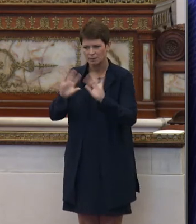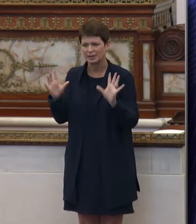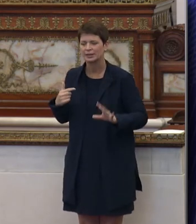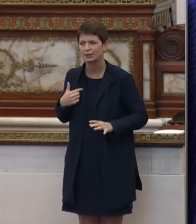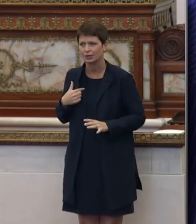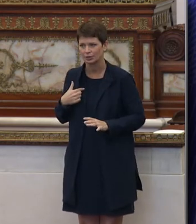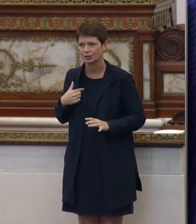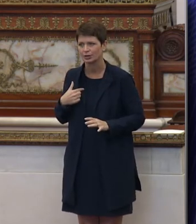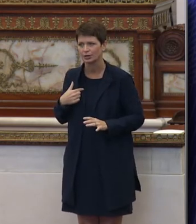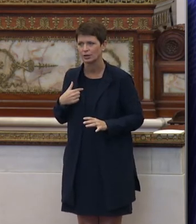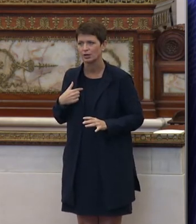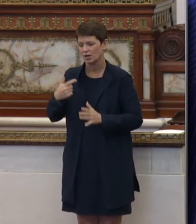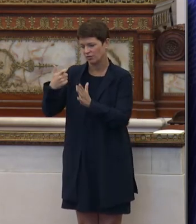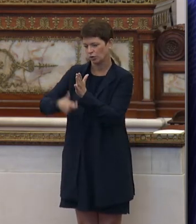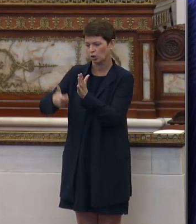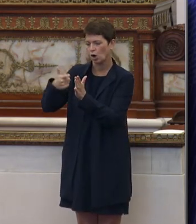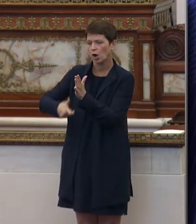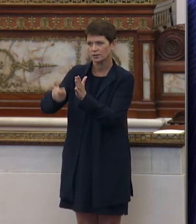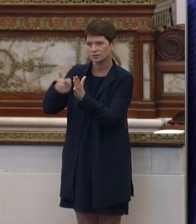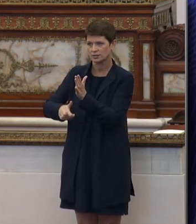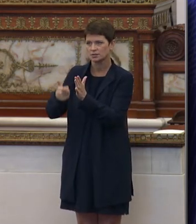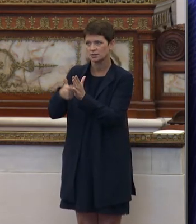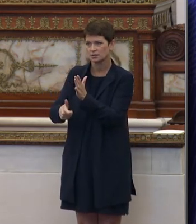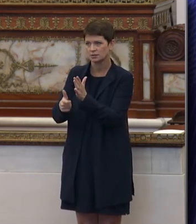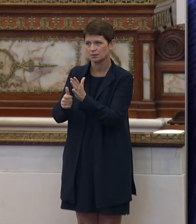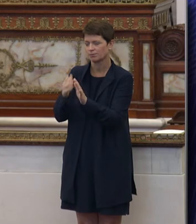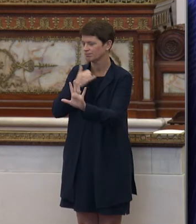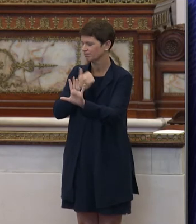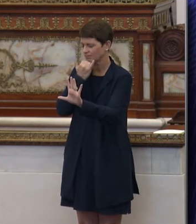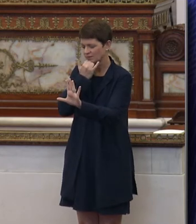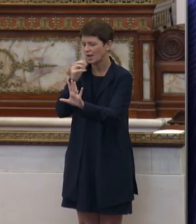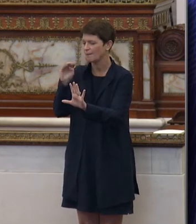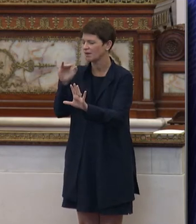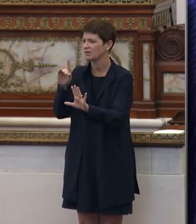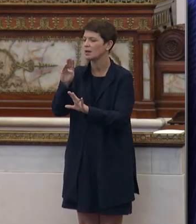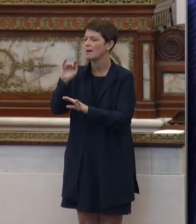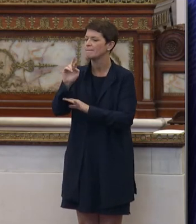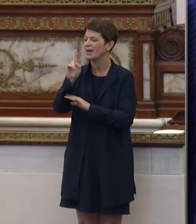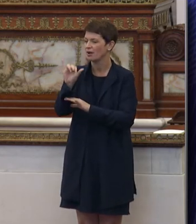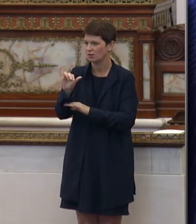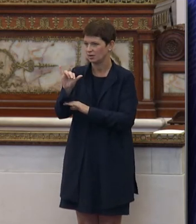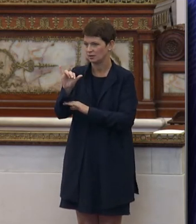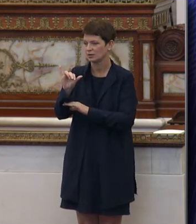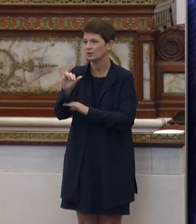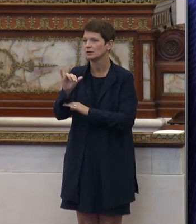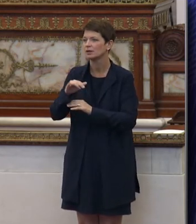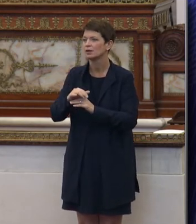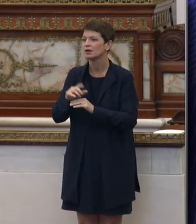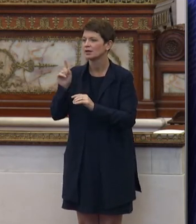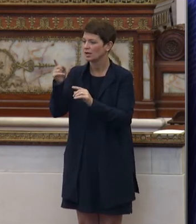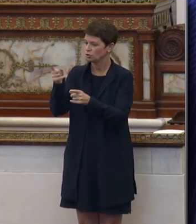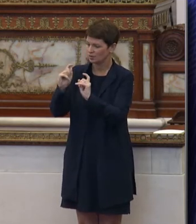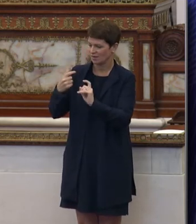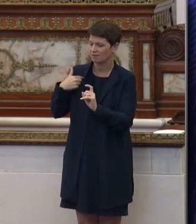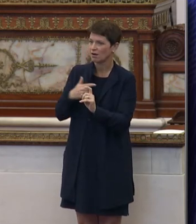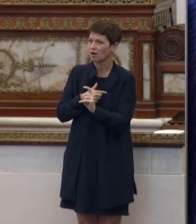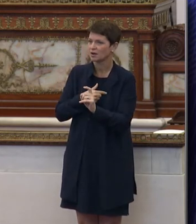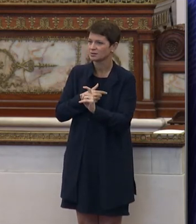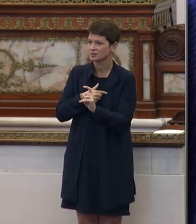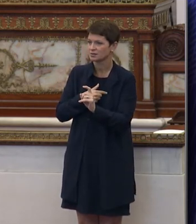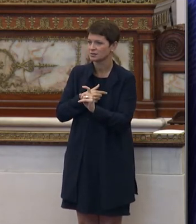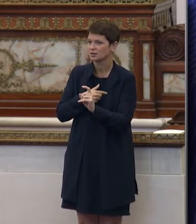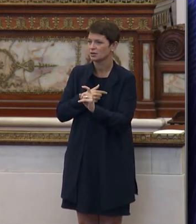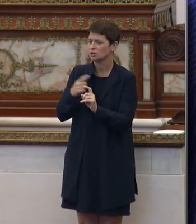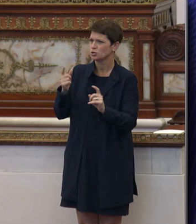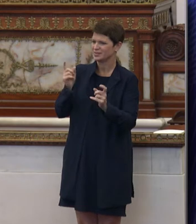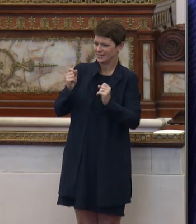about the amount of the cost of, I'm sorry, not Bellfield, Barrett, Barrett. Can you give us an idea? You gave